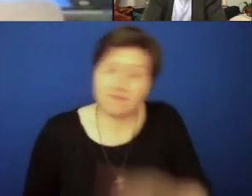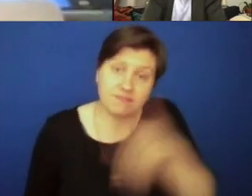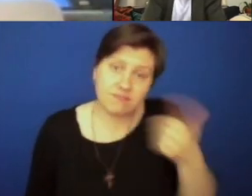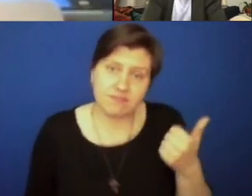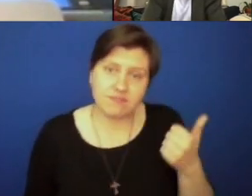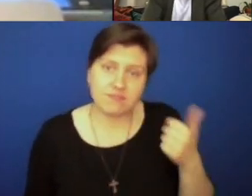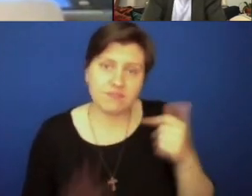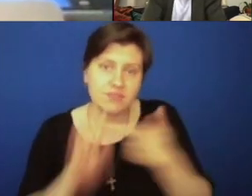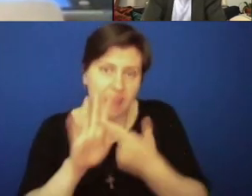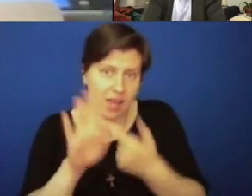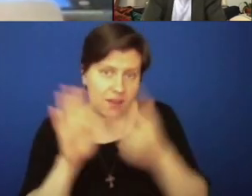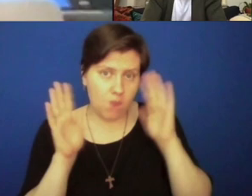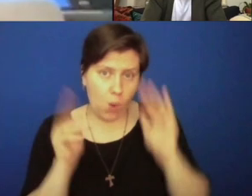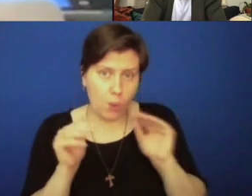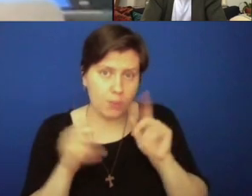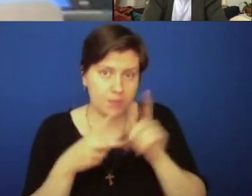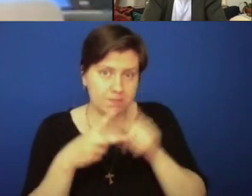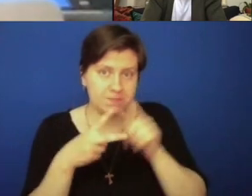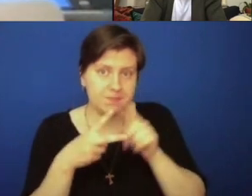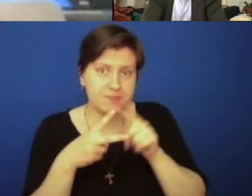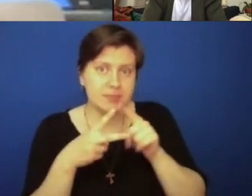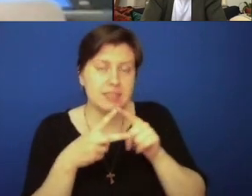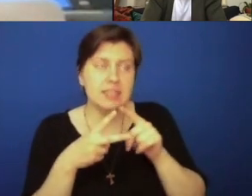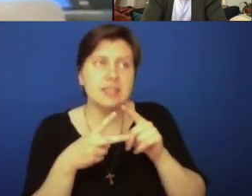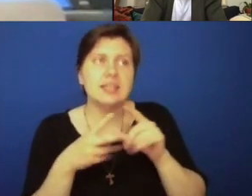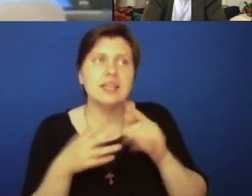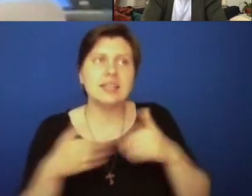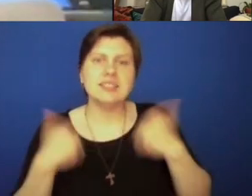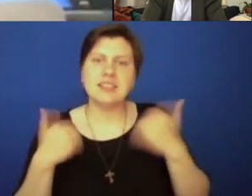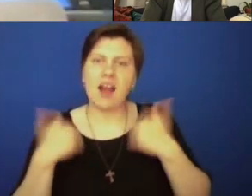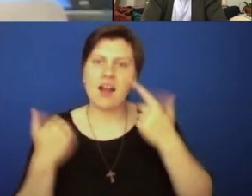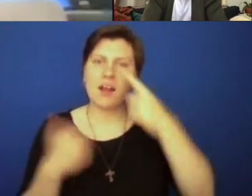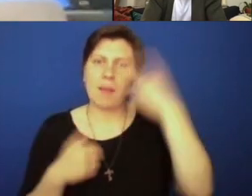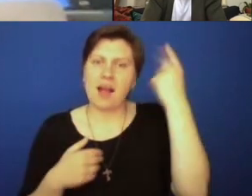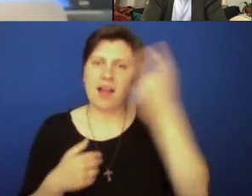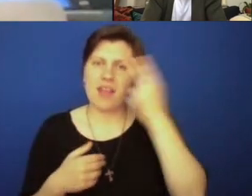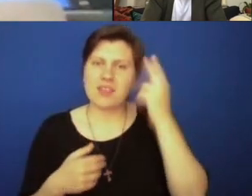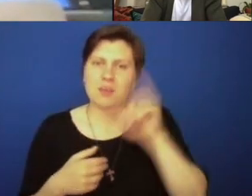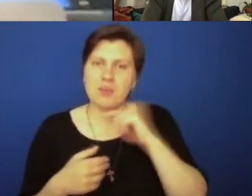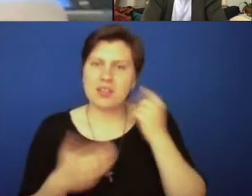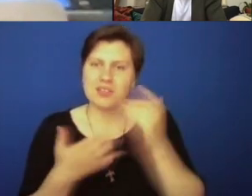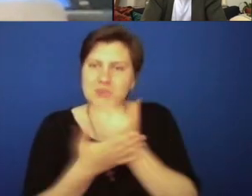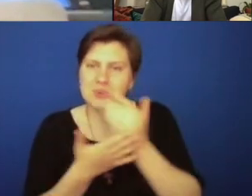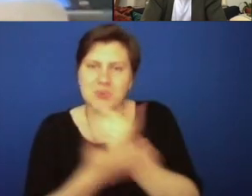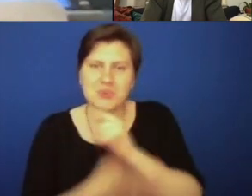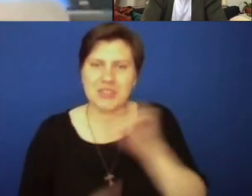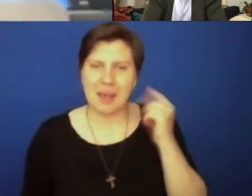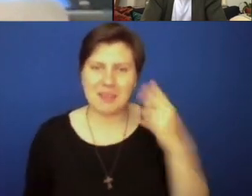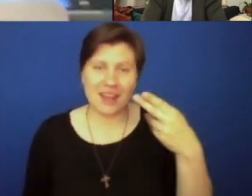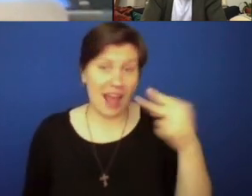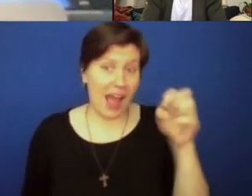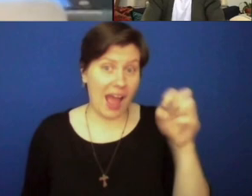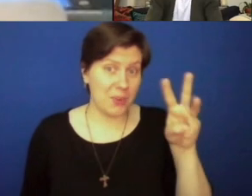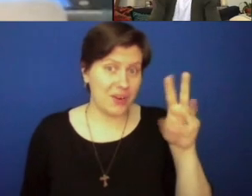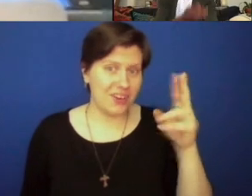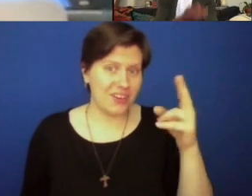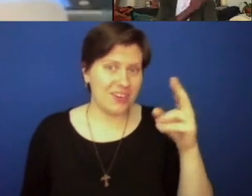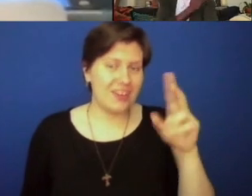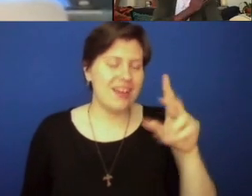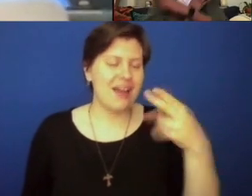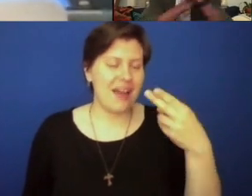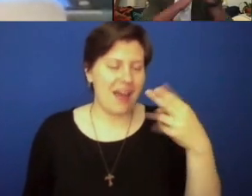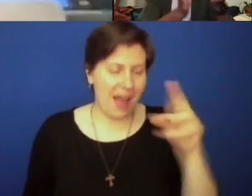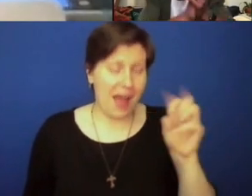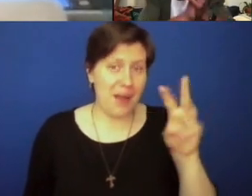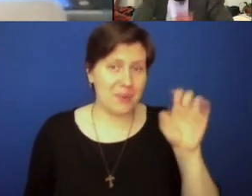of hope, you know, there's this, I heard there's this young Black Catholic priest who's the new chaplain at Howard University in the Archdiocese